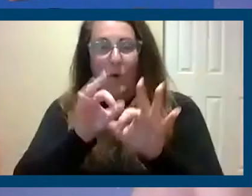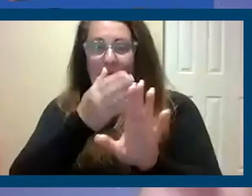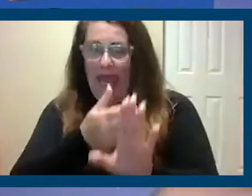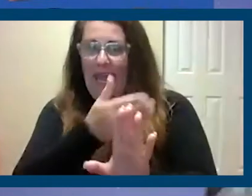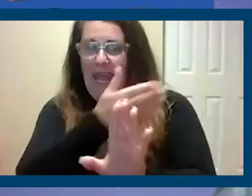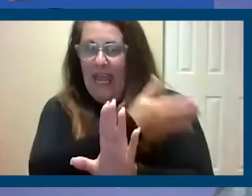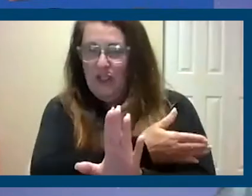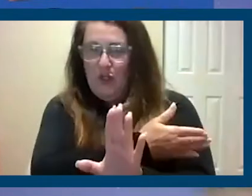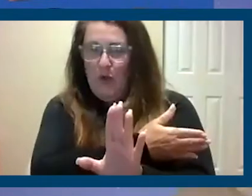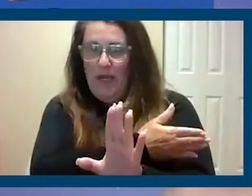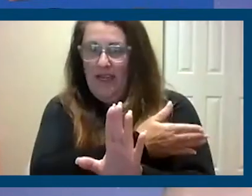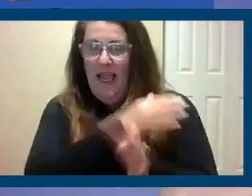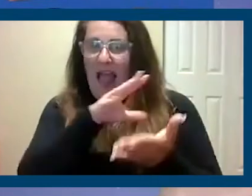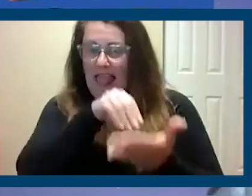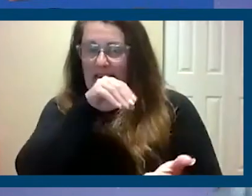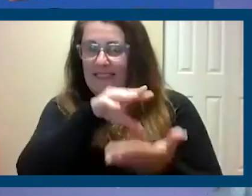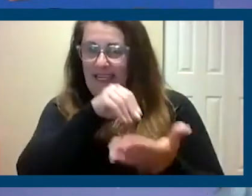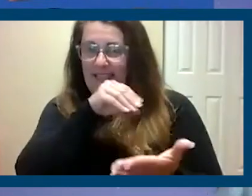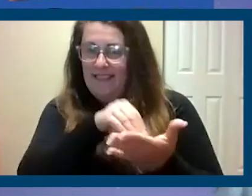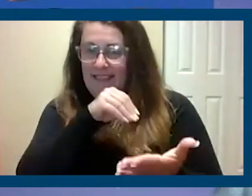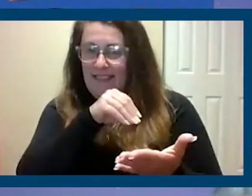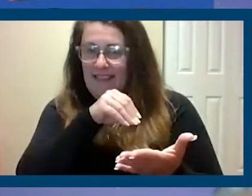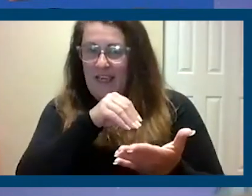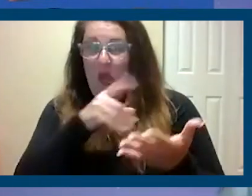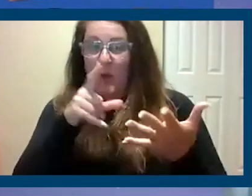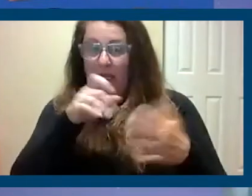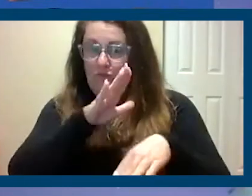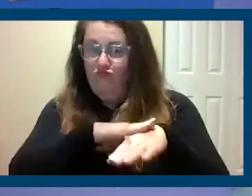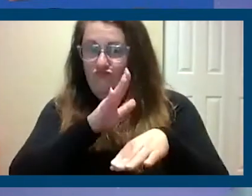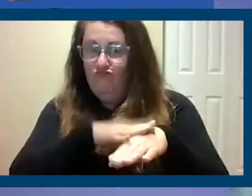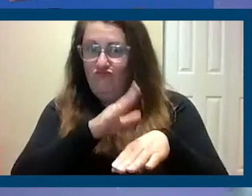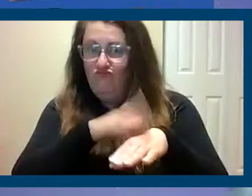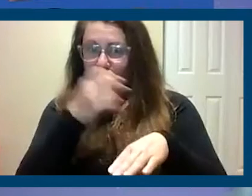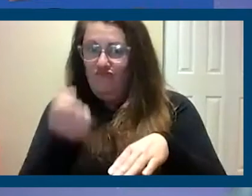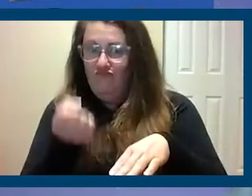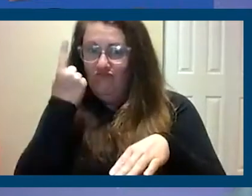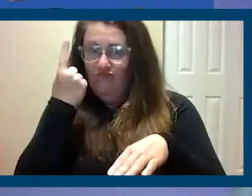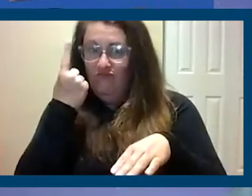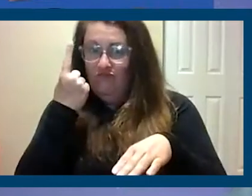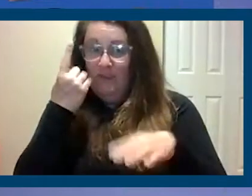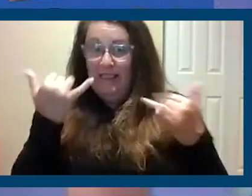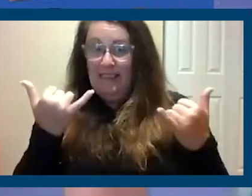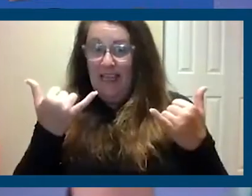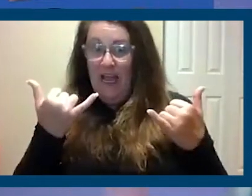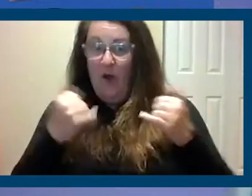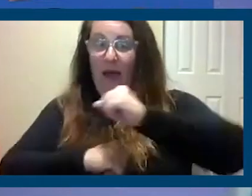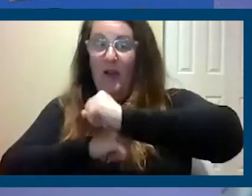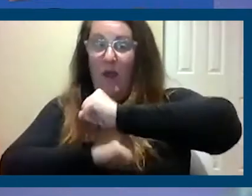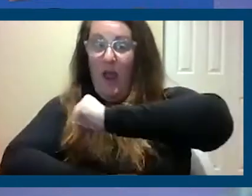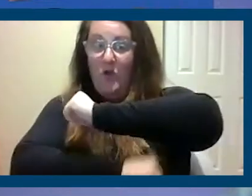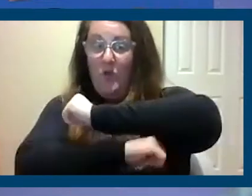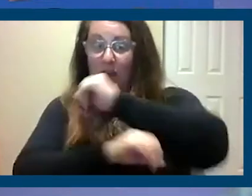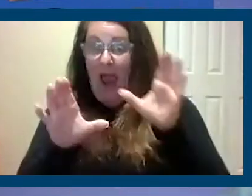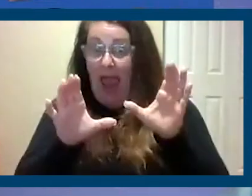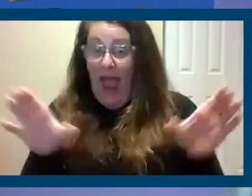that we need to take, uh, heat of, uh, because it lays the groundwork for activism in the future.